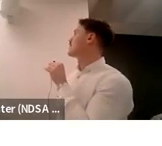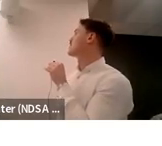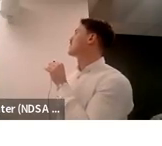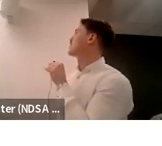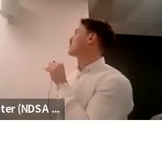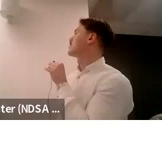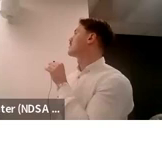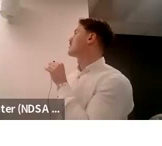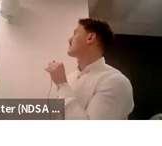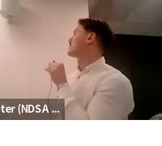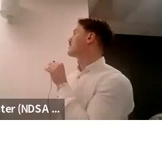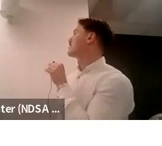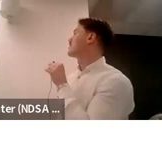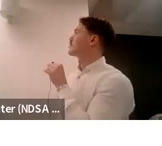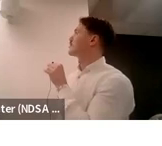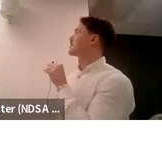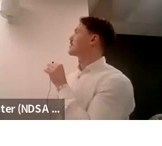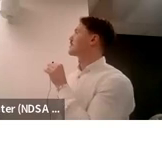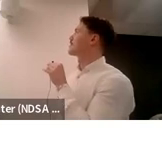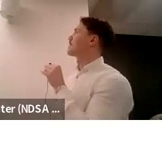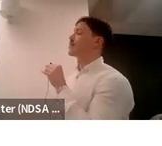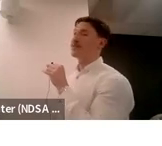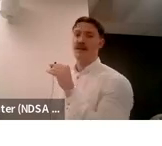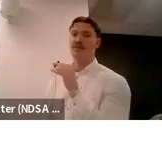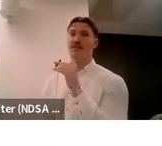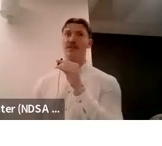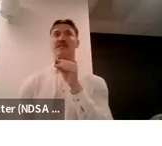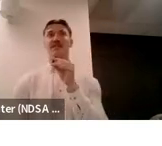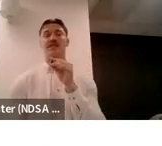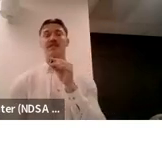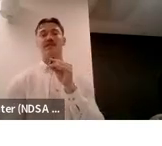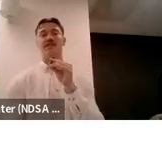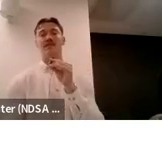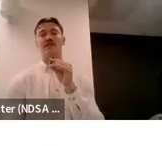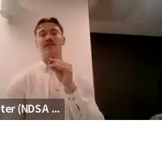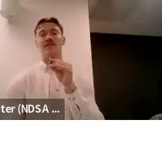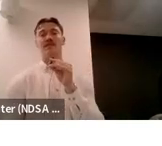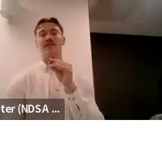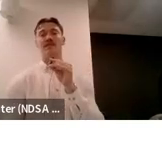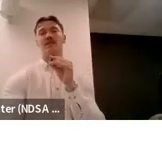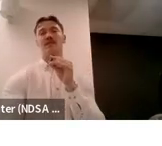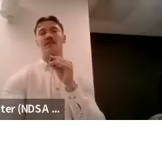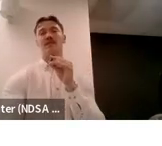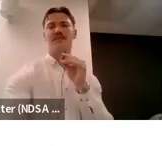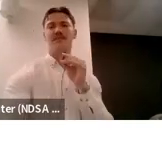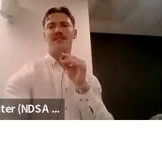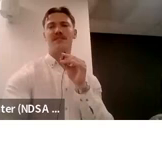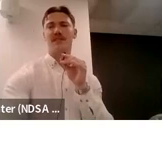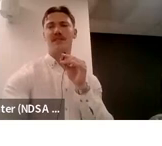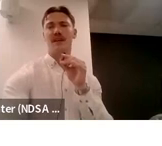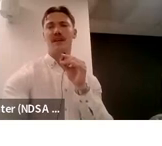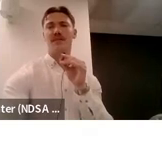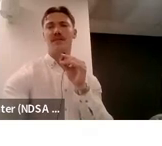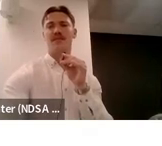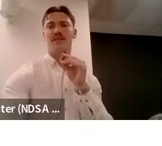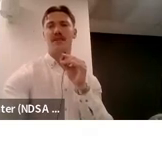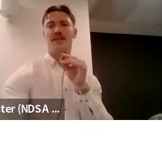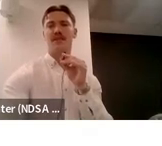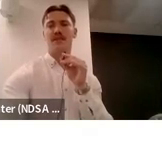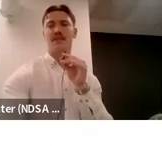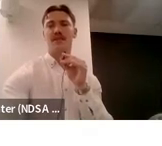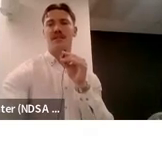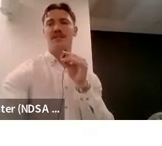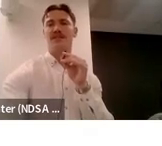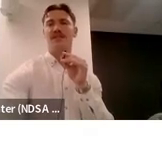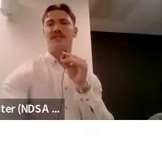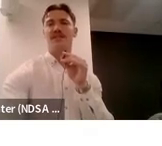other and mahitahi working together and this being all about uh progressing from consultation to genuine uh to